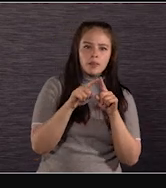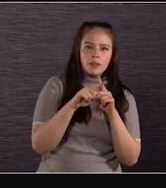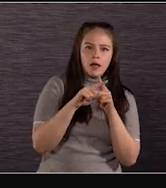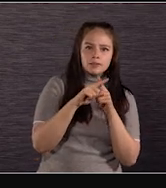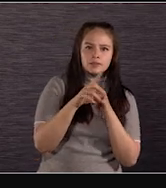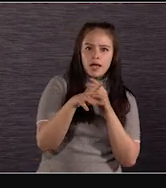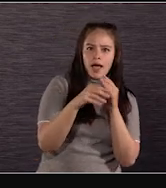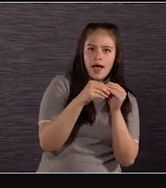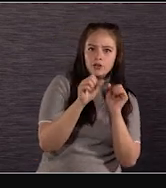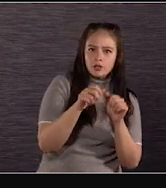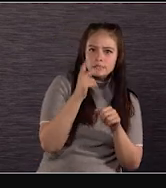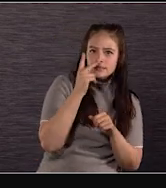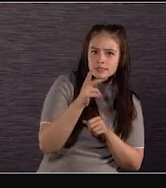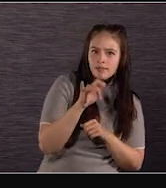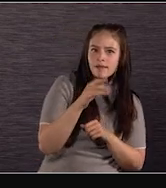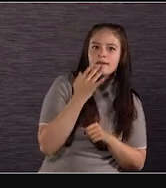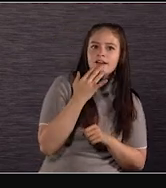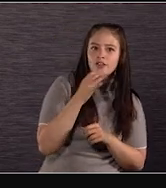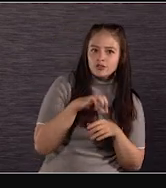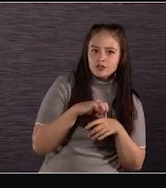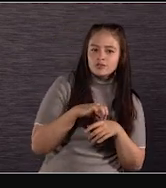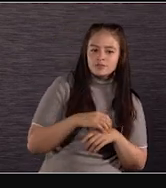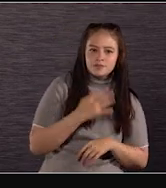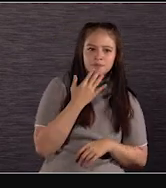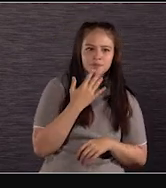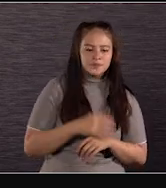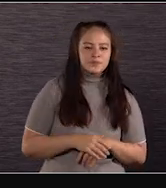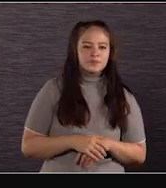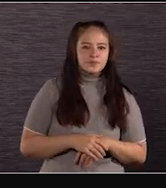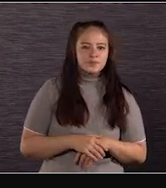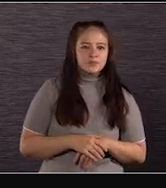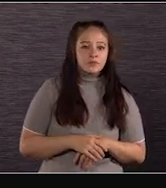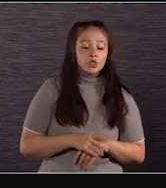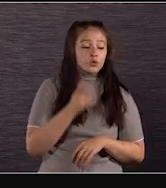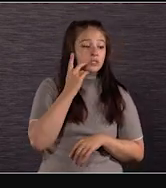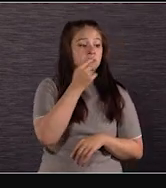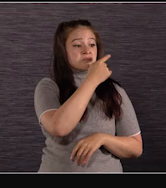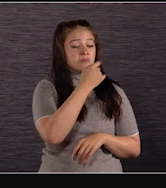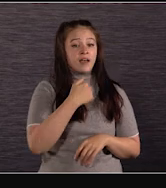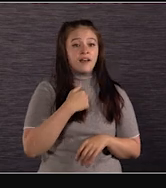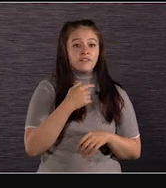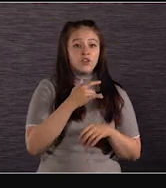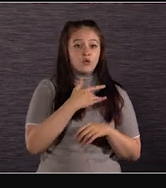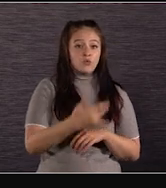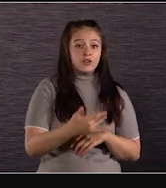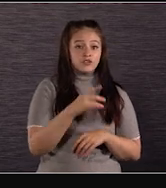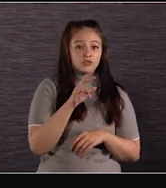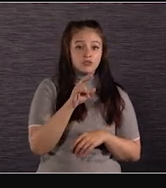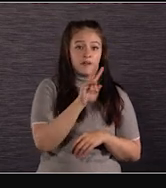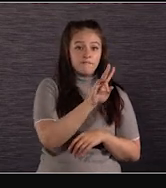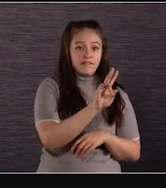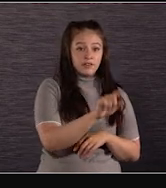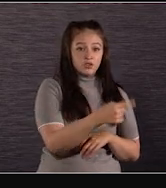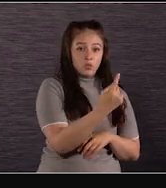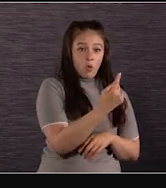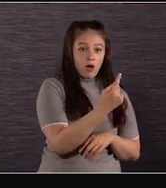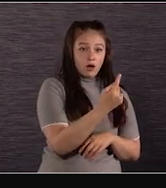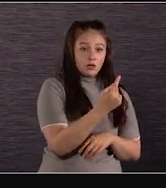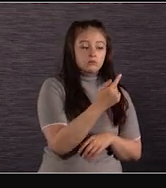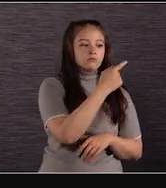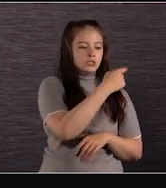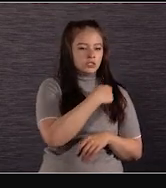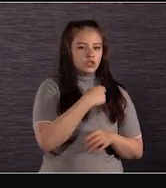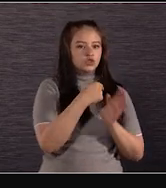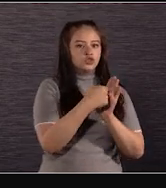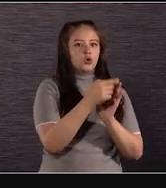back here, you can see some of the productions that use the original Venice. And then we have playing a Gonzalo Amat